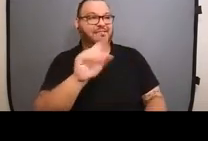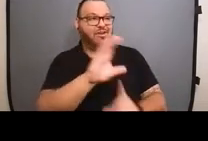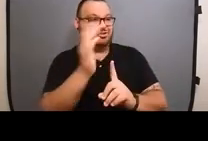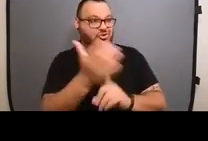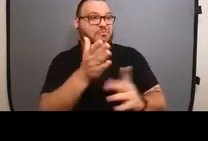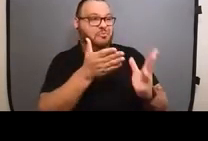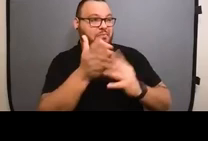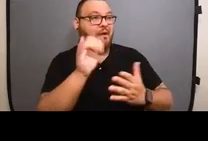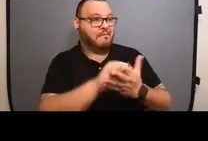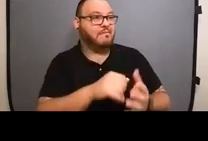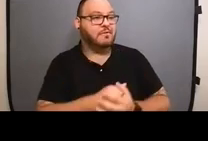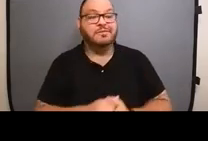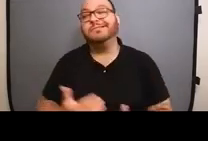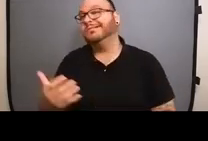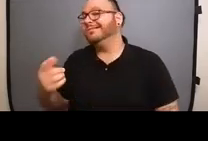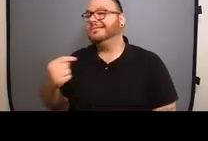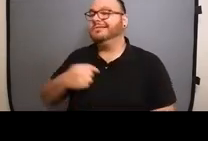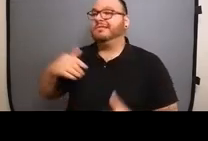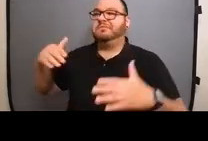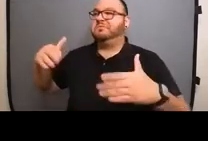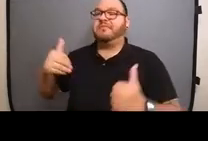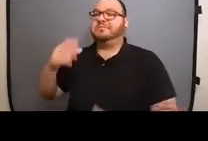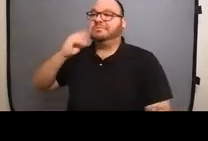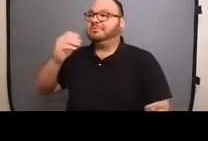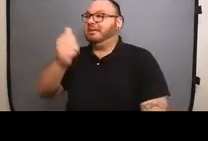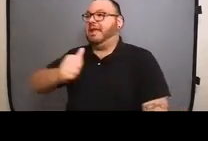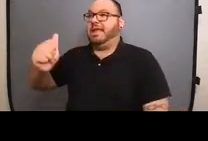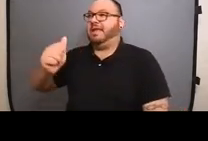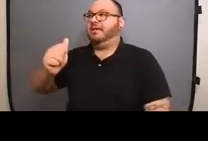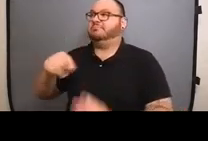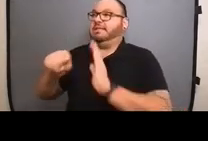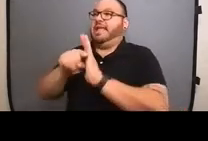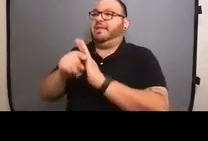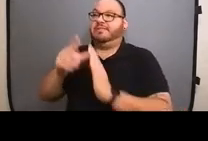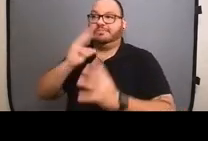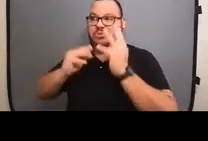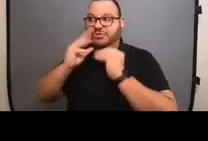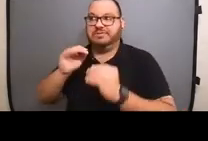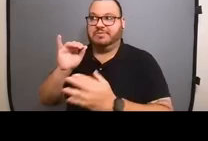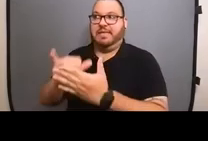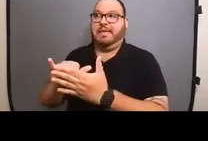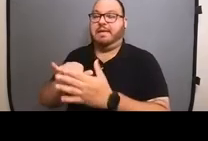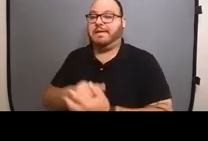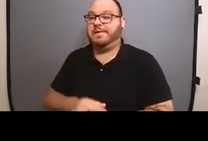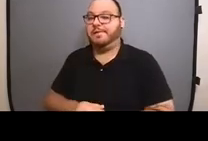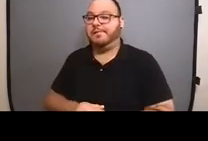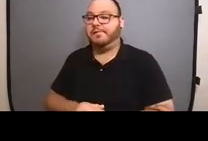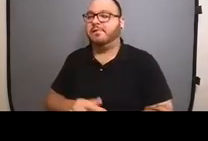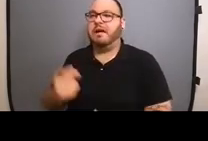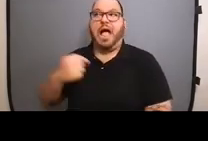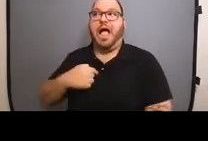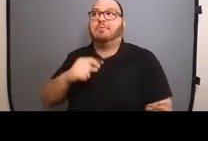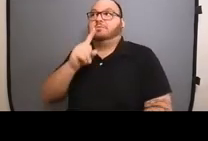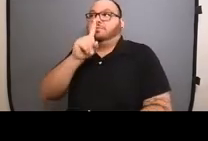I haven't had any, um, really negative, uh, experiences of that nature because I'm so careful